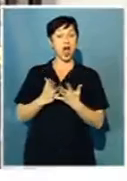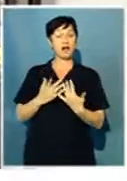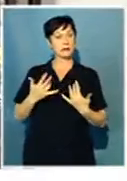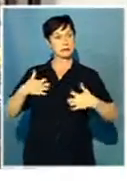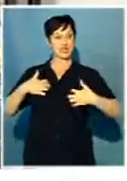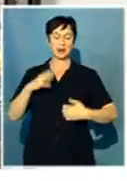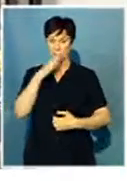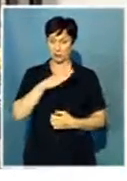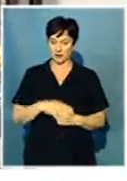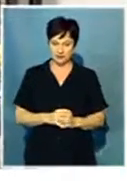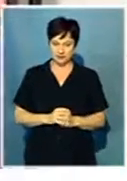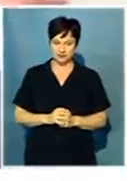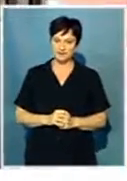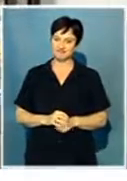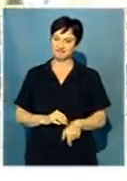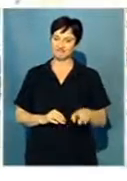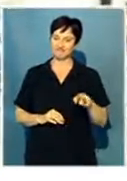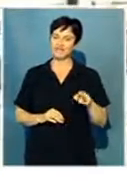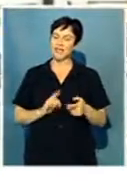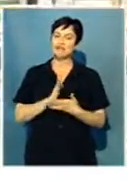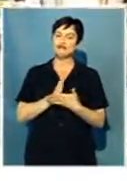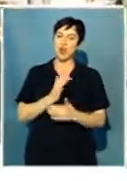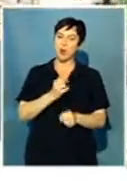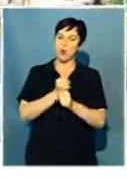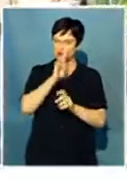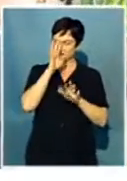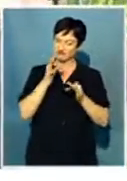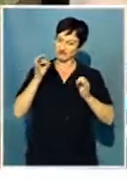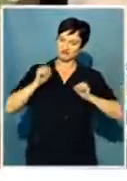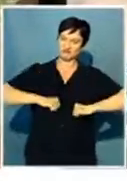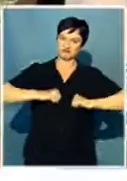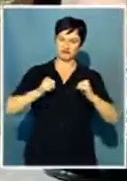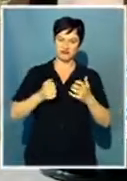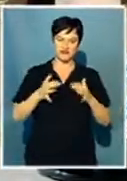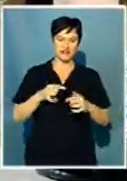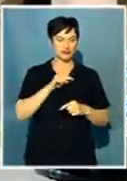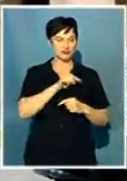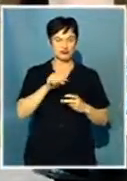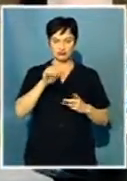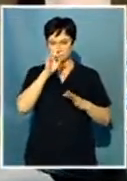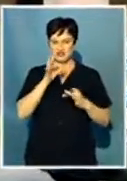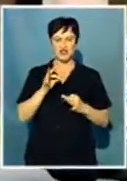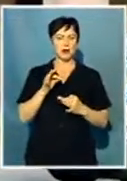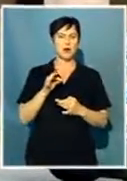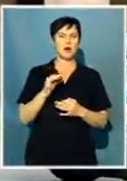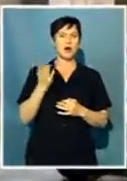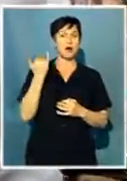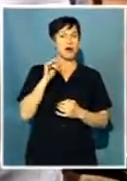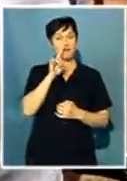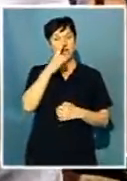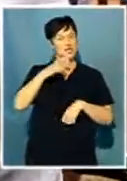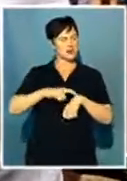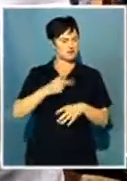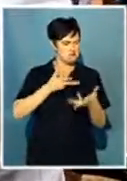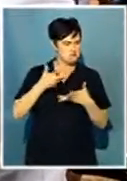Shareholders left the final SAB Miller meeting after voting on the $100 billion takeover deal around a year after it was first